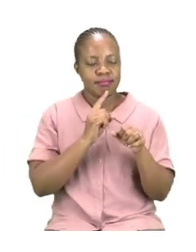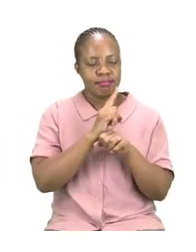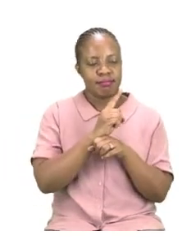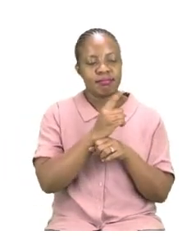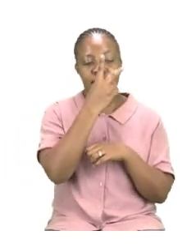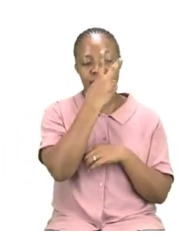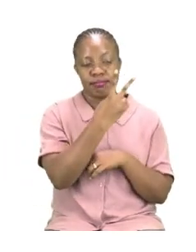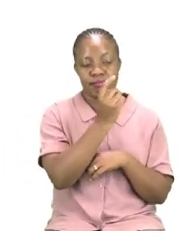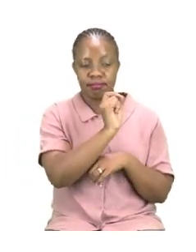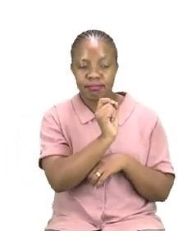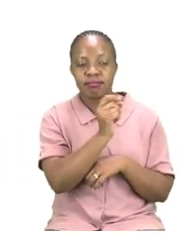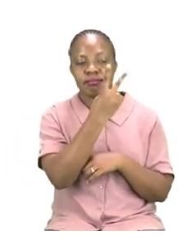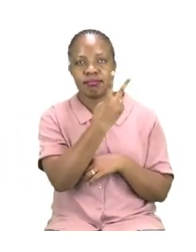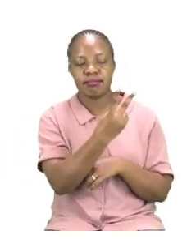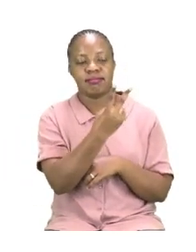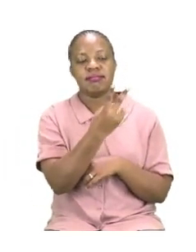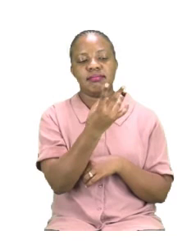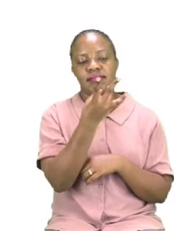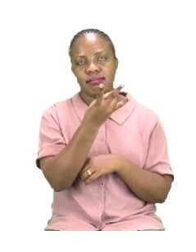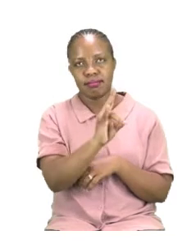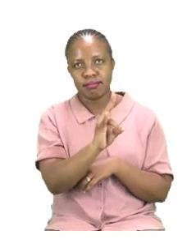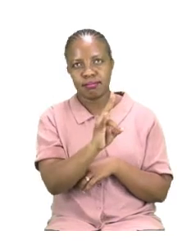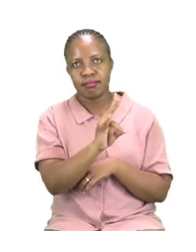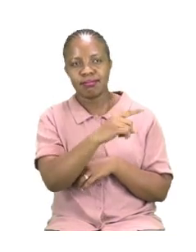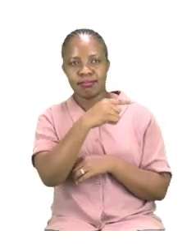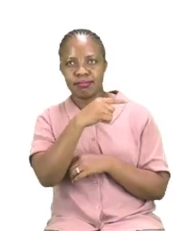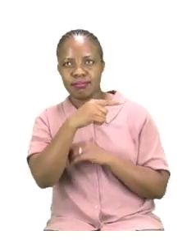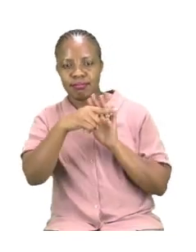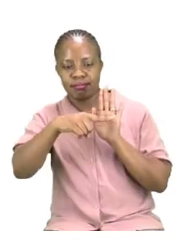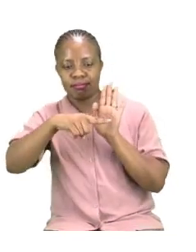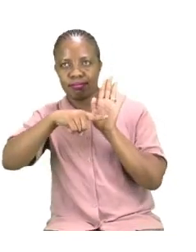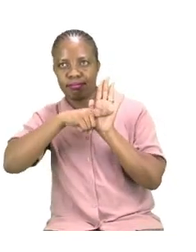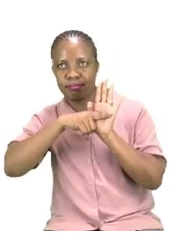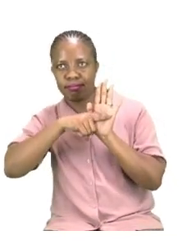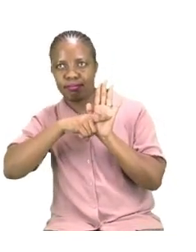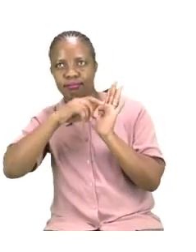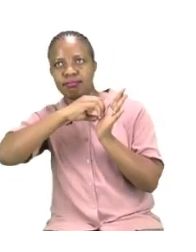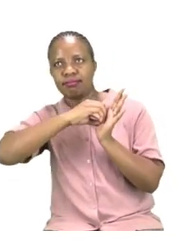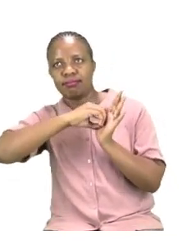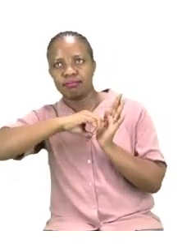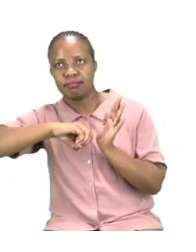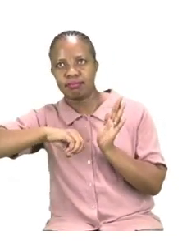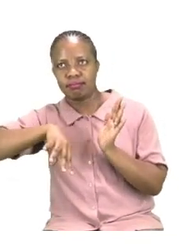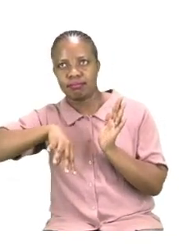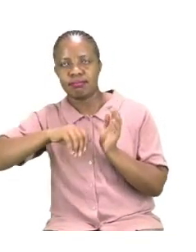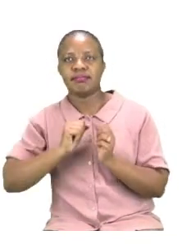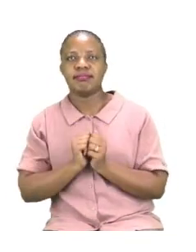and then we say minus or take away or subtract